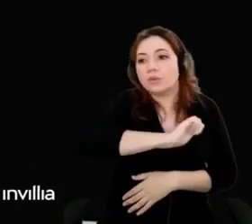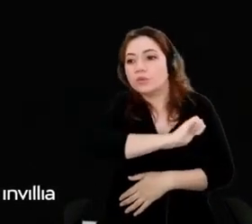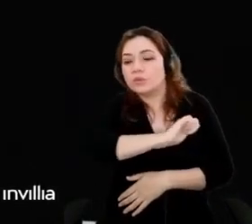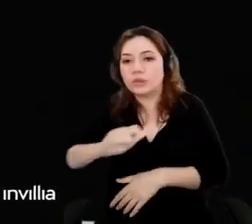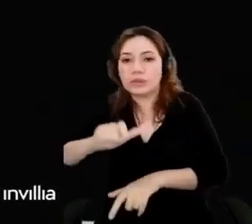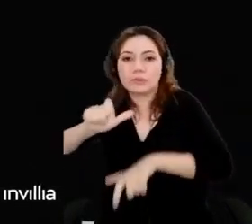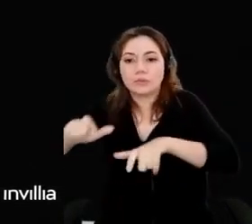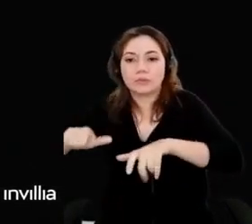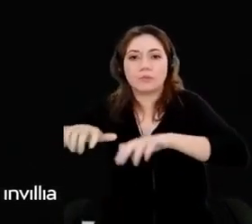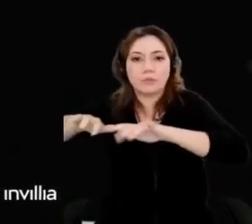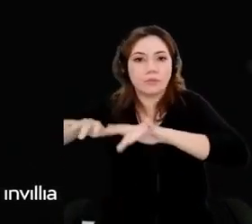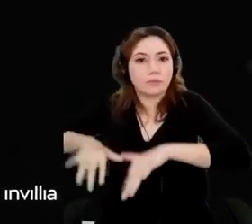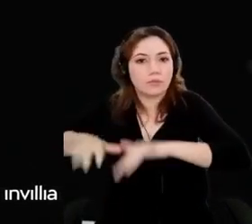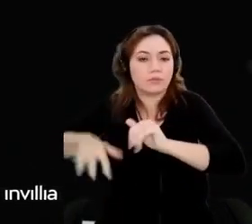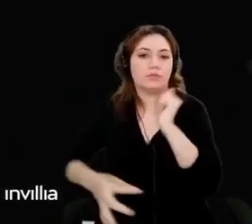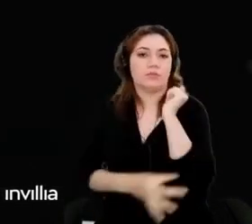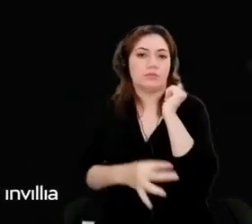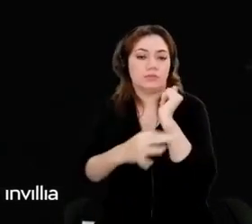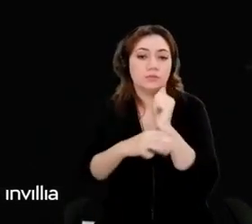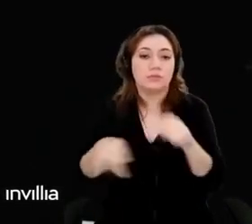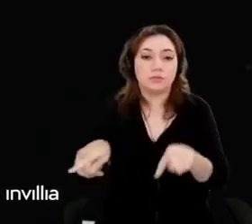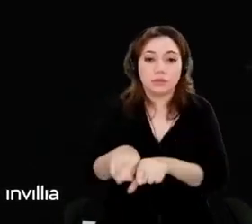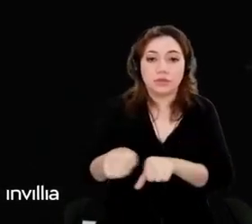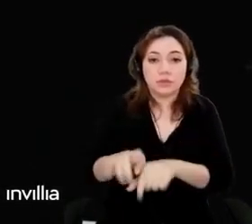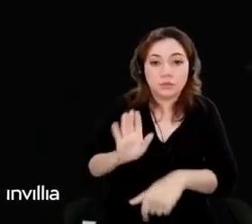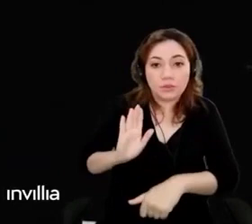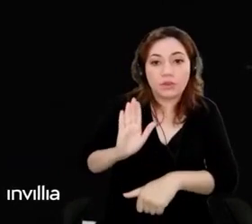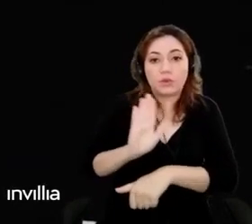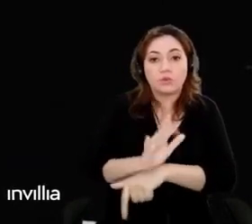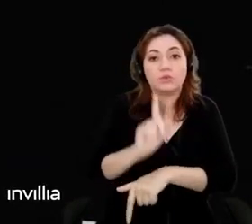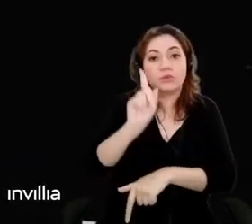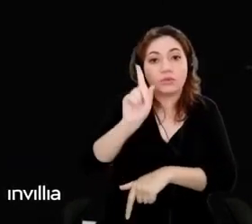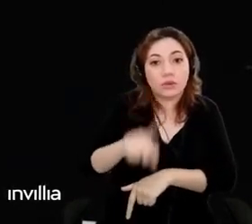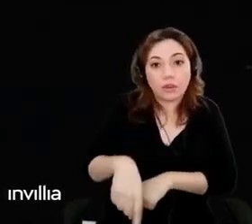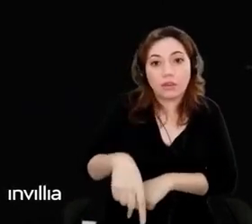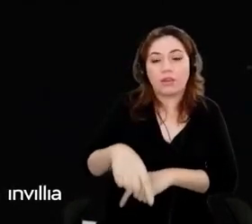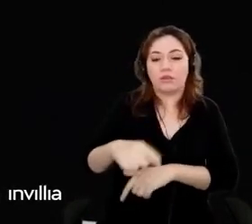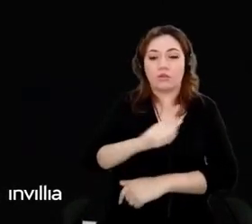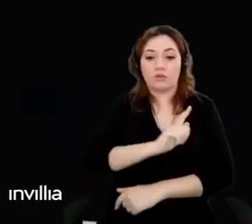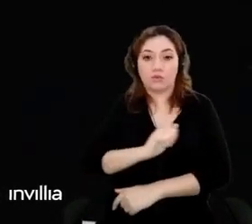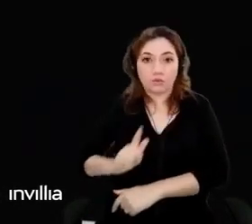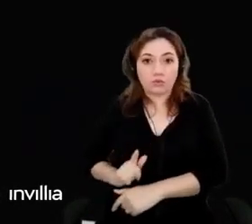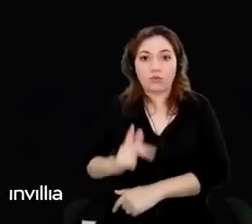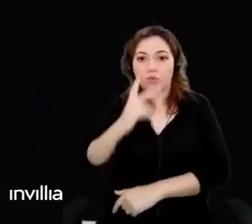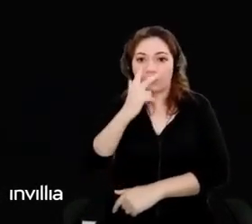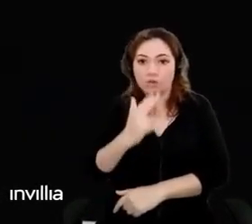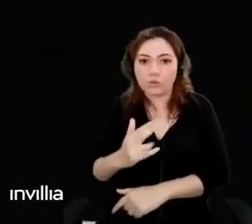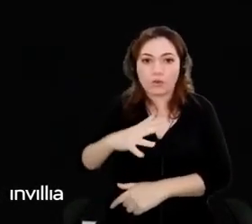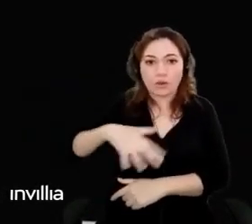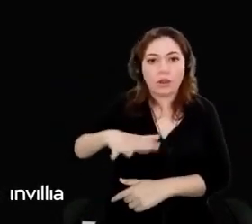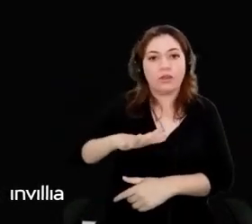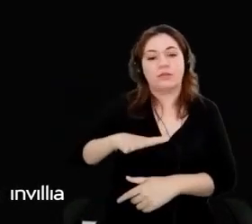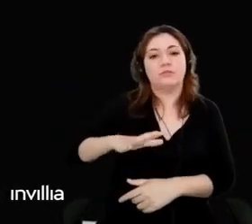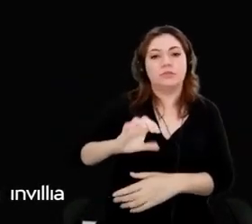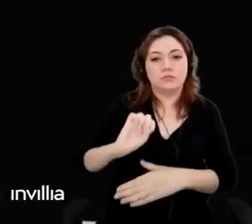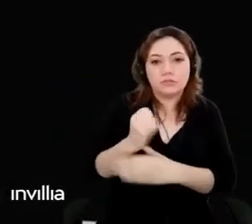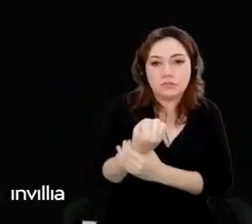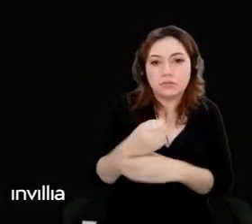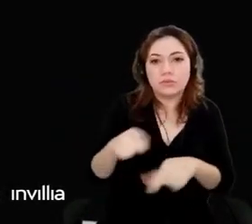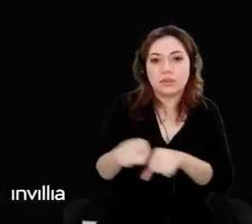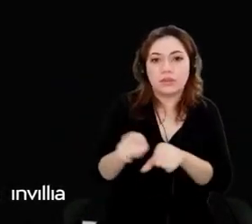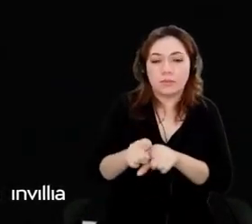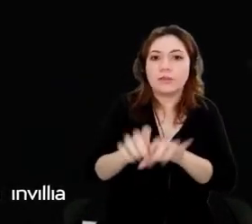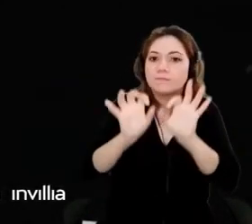helps enterprises to bring governance, safety, and accountability, which are essential for Gen AI